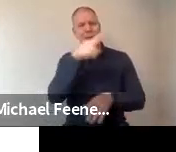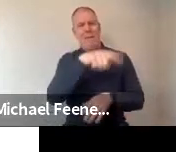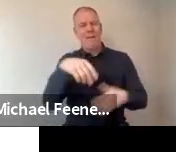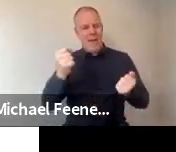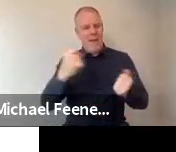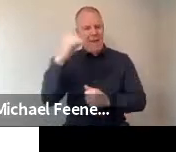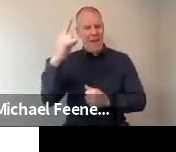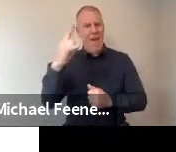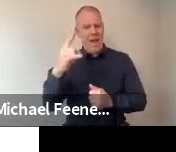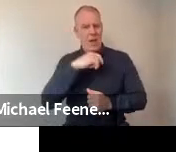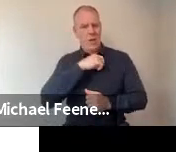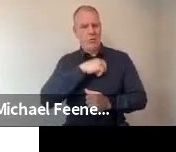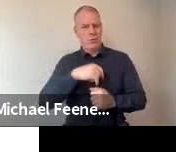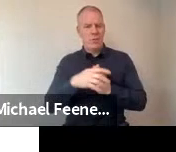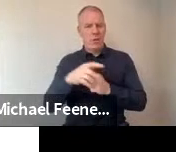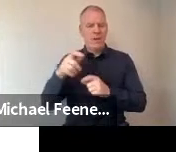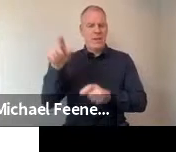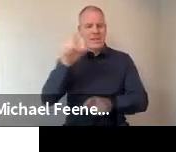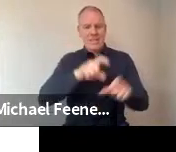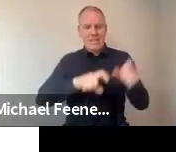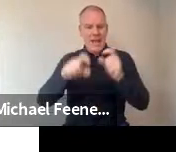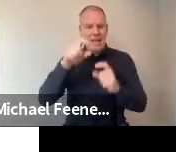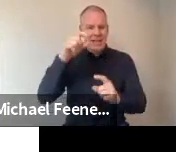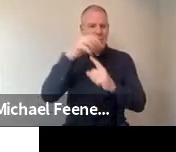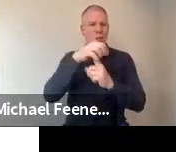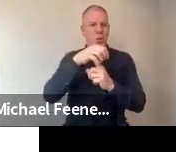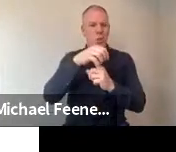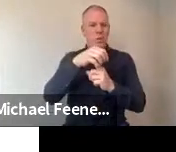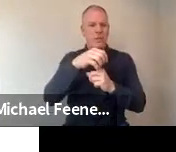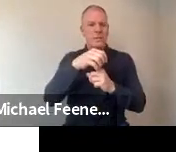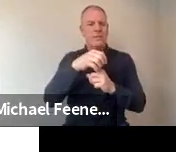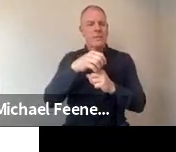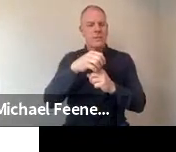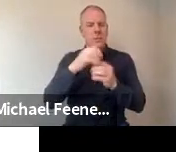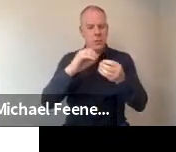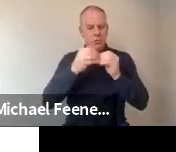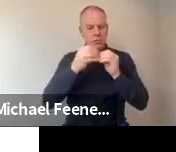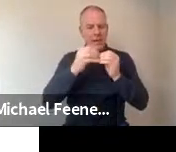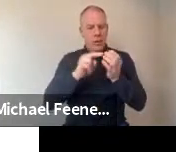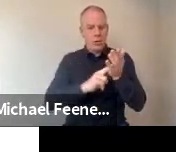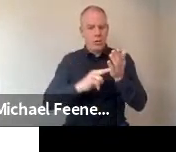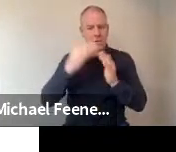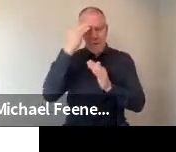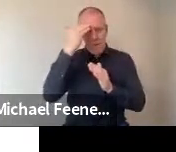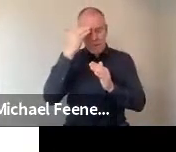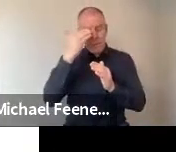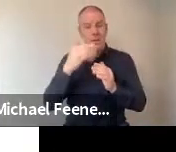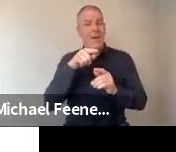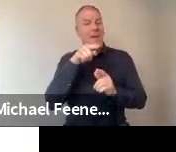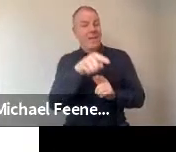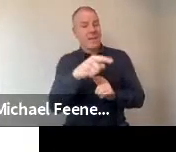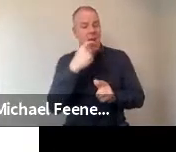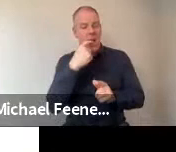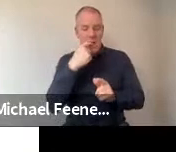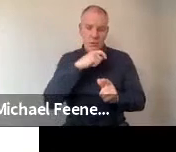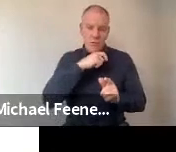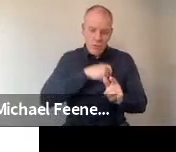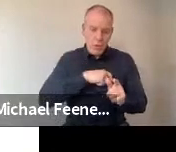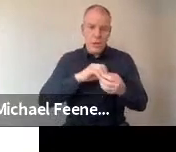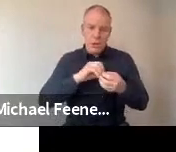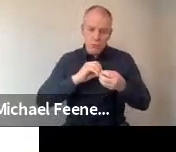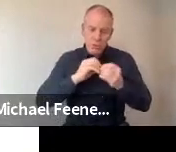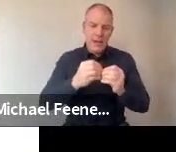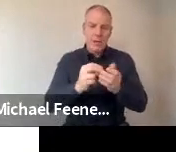levels of trust in scientific institutions to create useful knowledge. So more than anything else we asked about, they were trusted to create